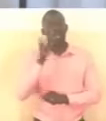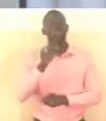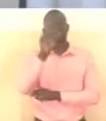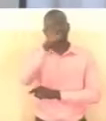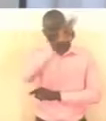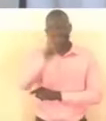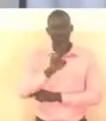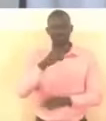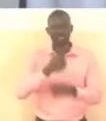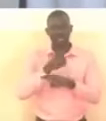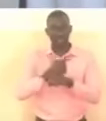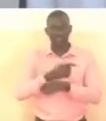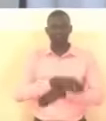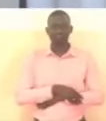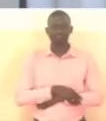a nation